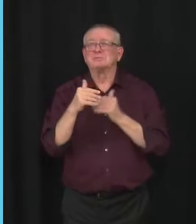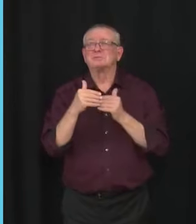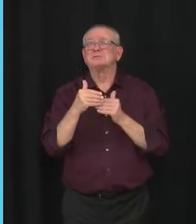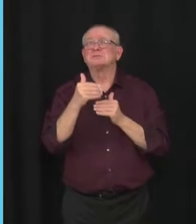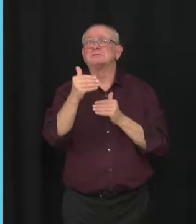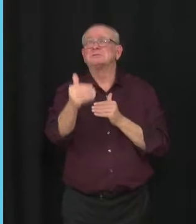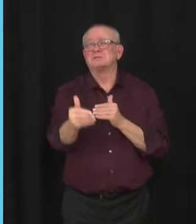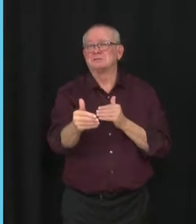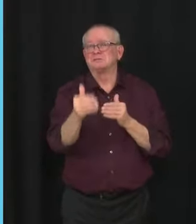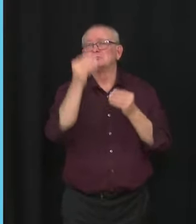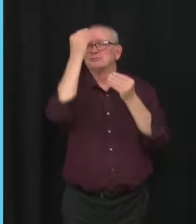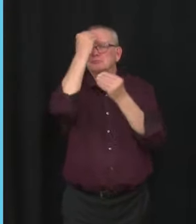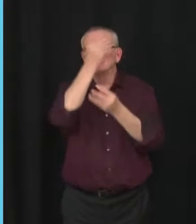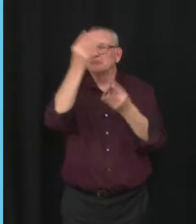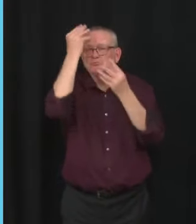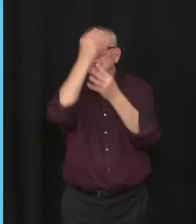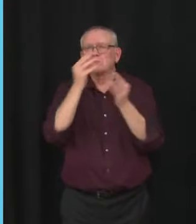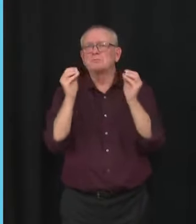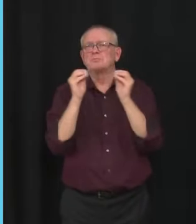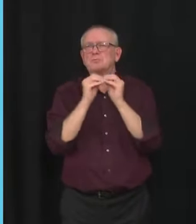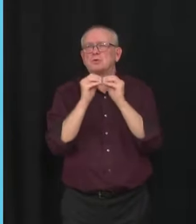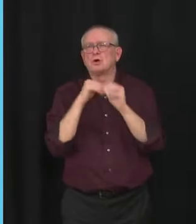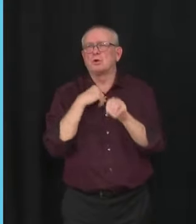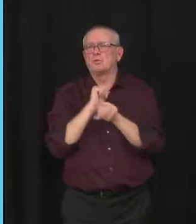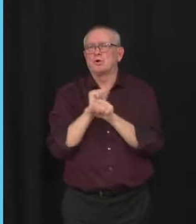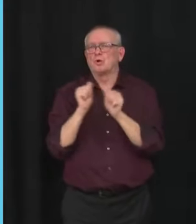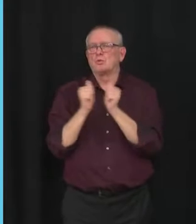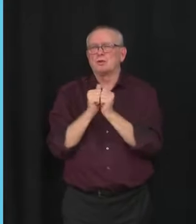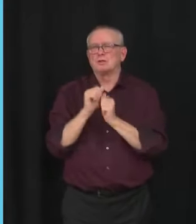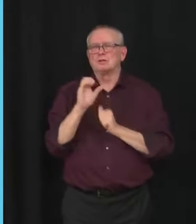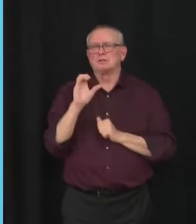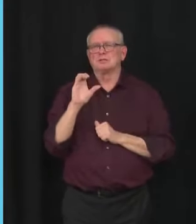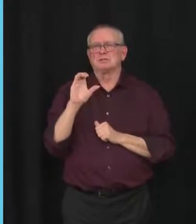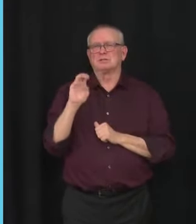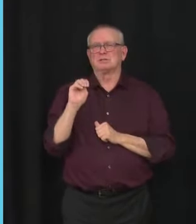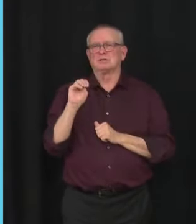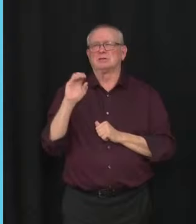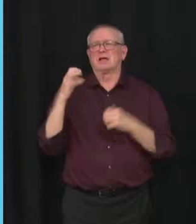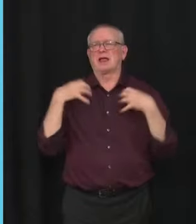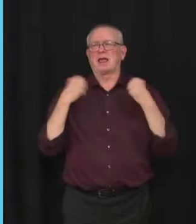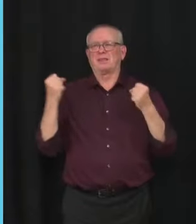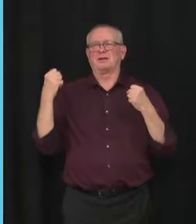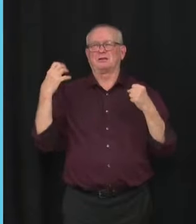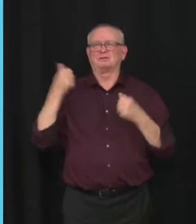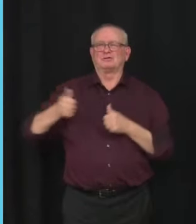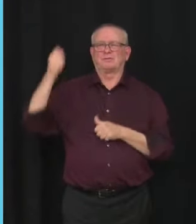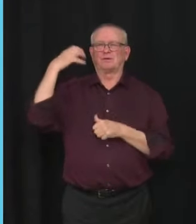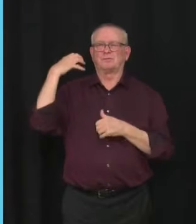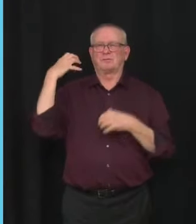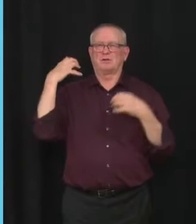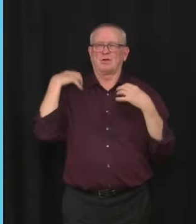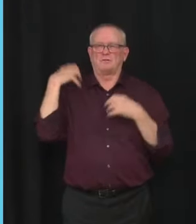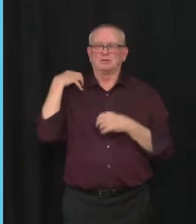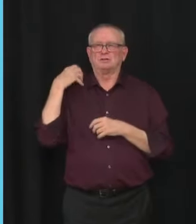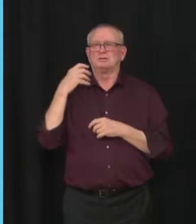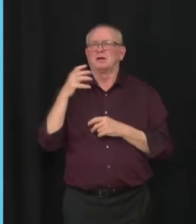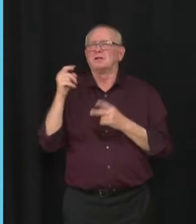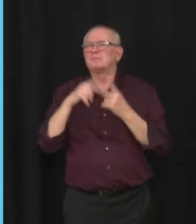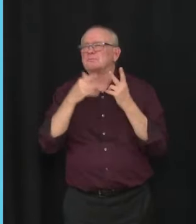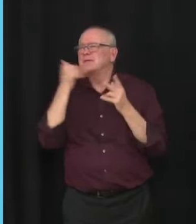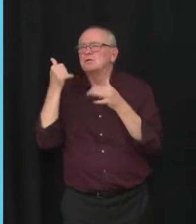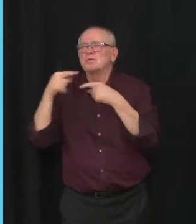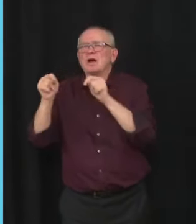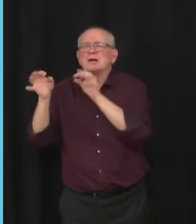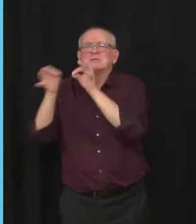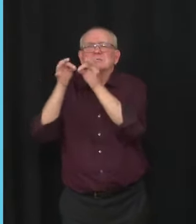you know, groups of doctors and with Chief Medical Officer of Health to say how do we provide better information and more information to parents, be able to